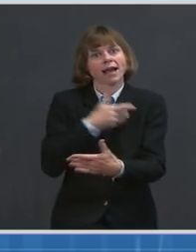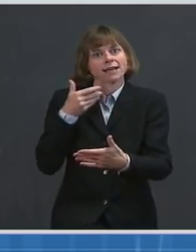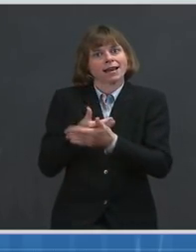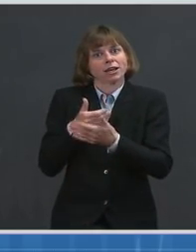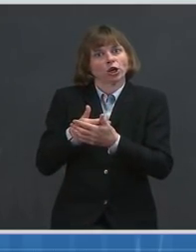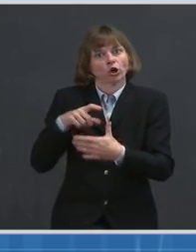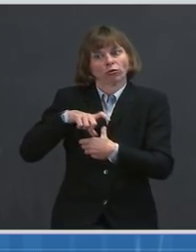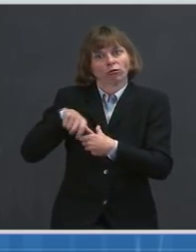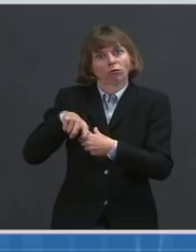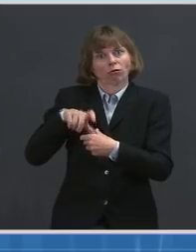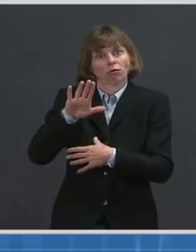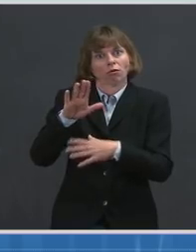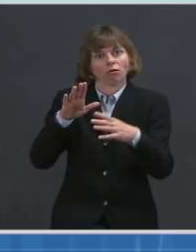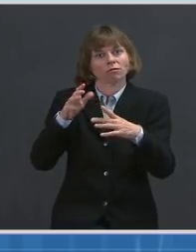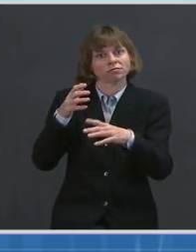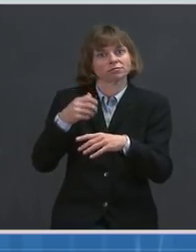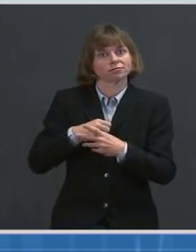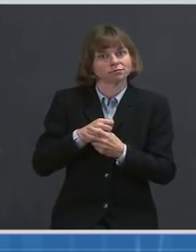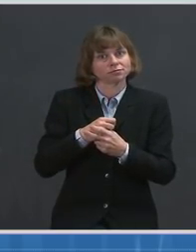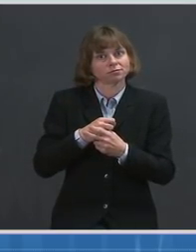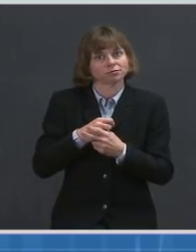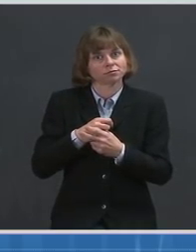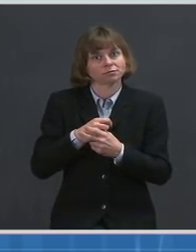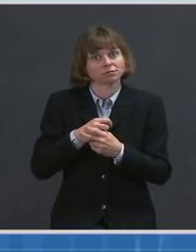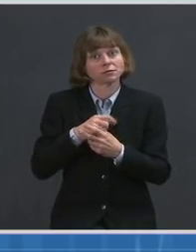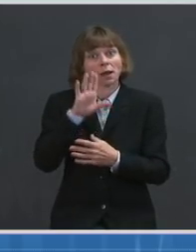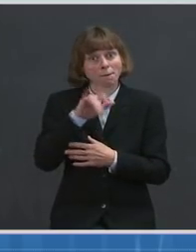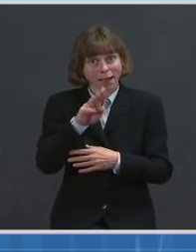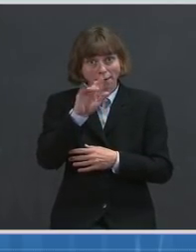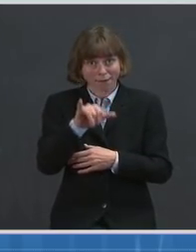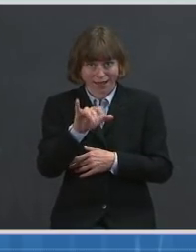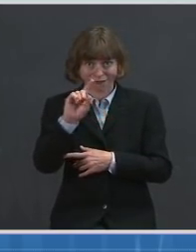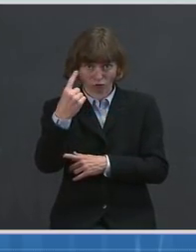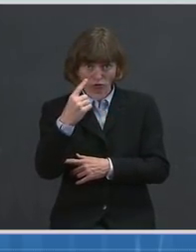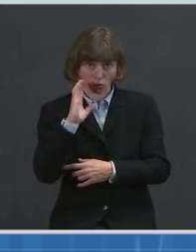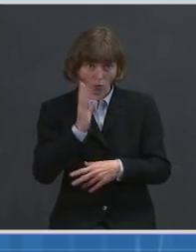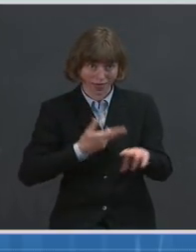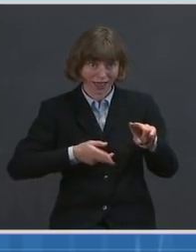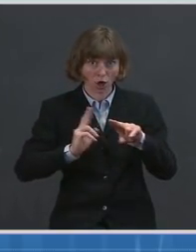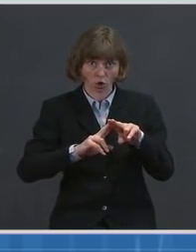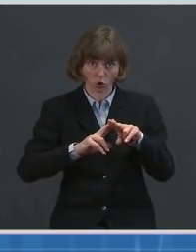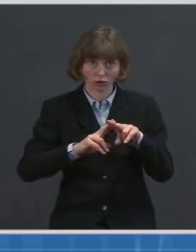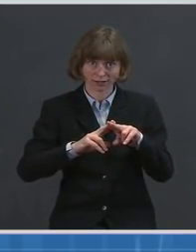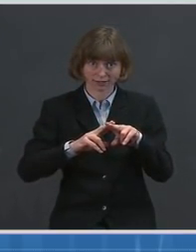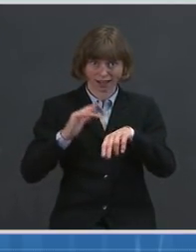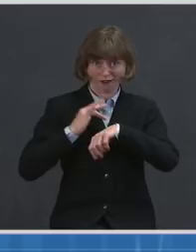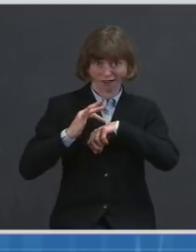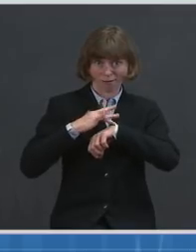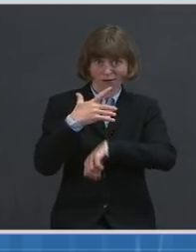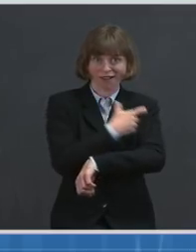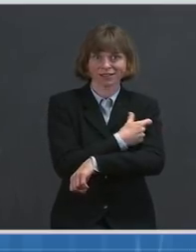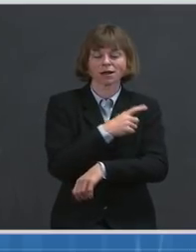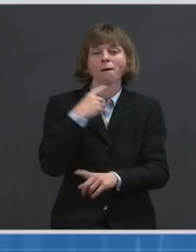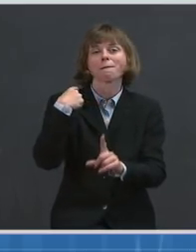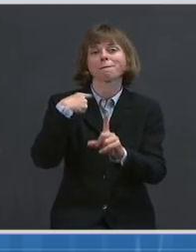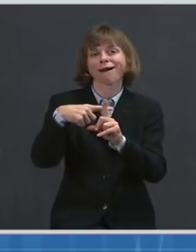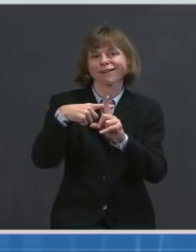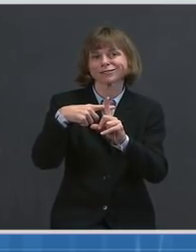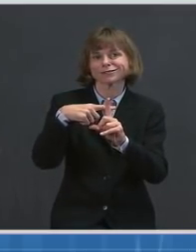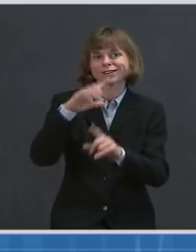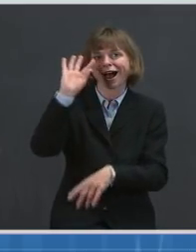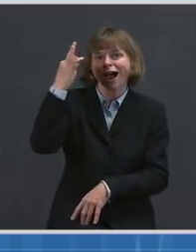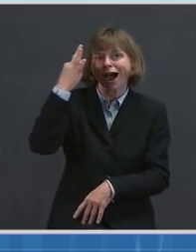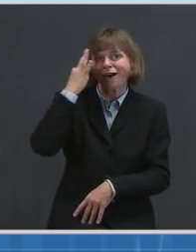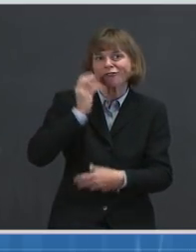May 1st, as vaccines are available in more places, the administration will launch a federally-supported website that will